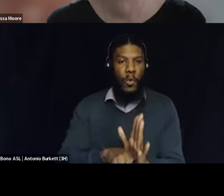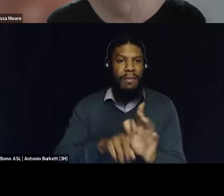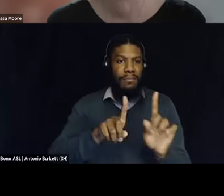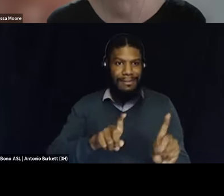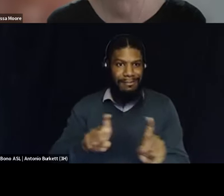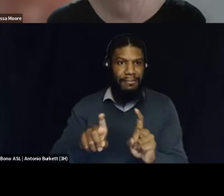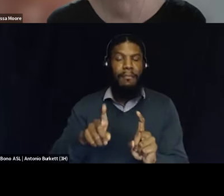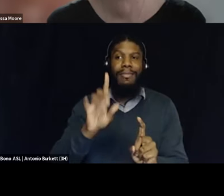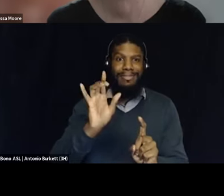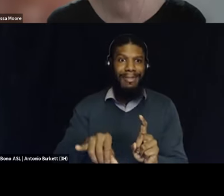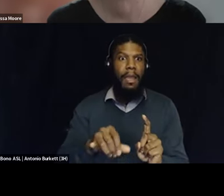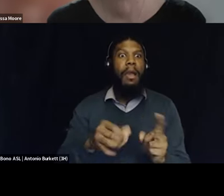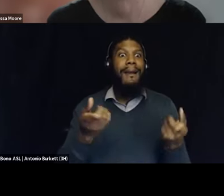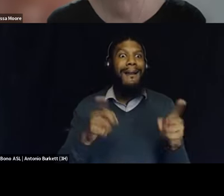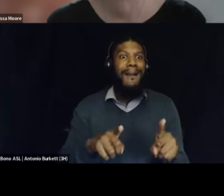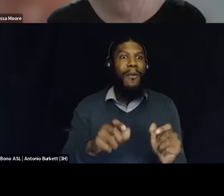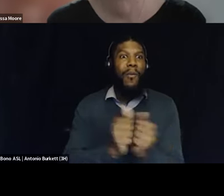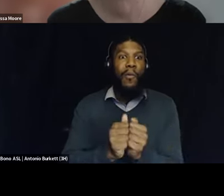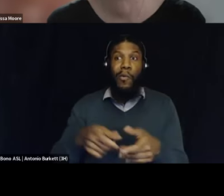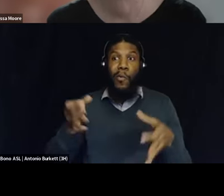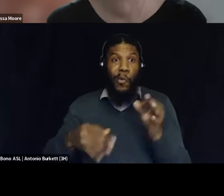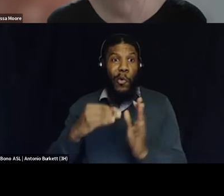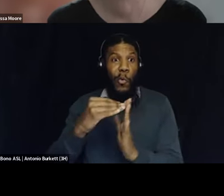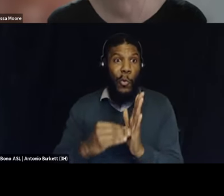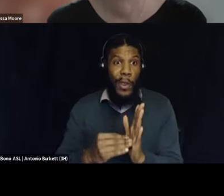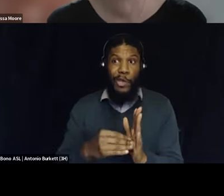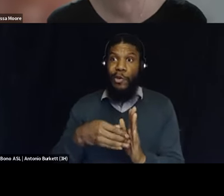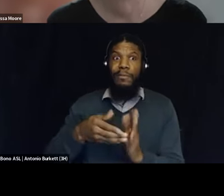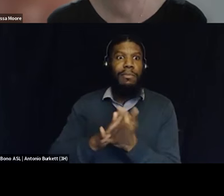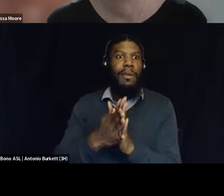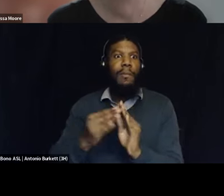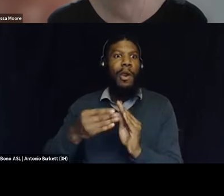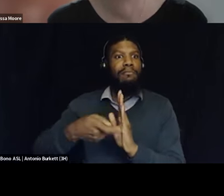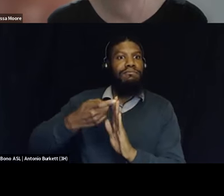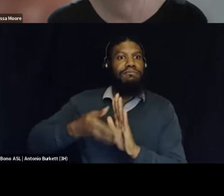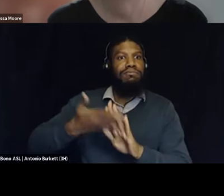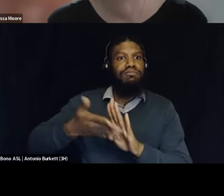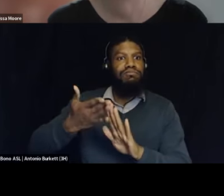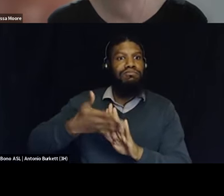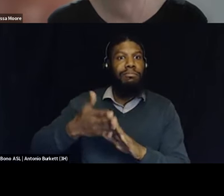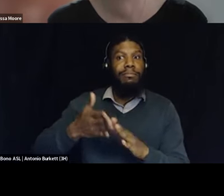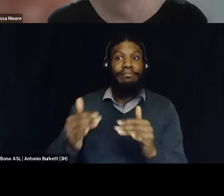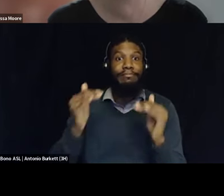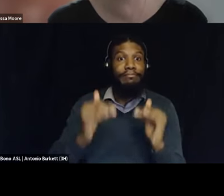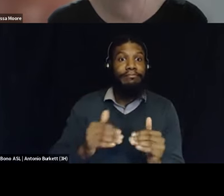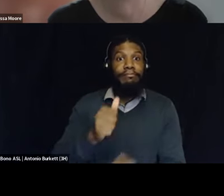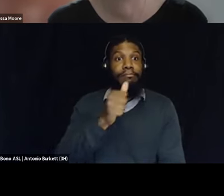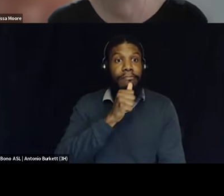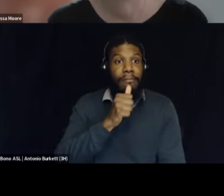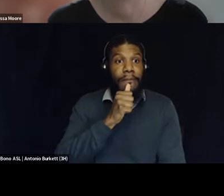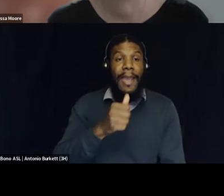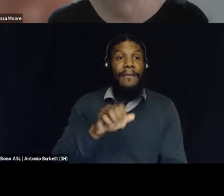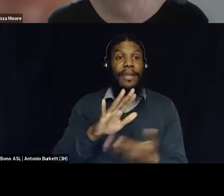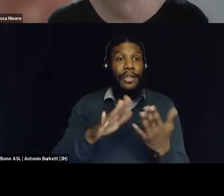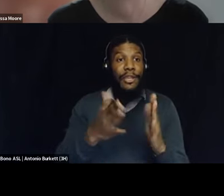able to happen with court records being automated put the private and and and the private